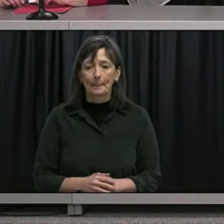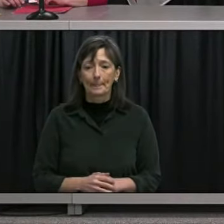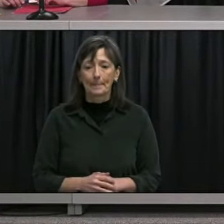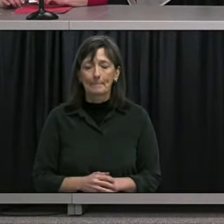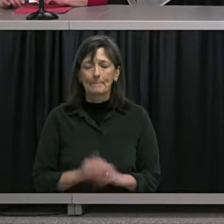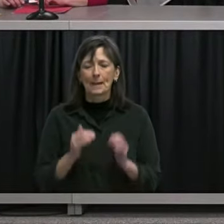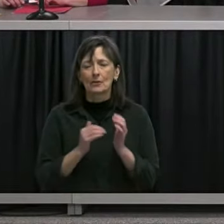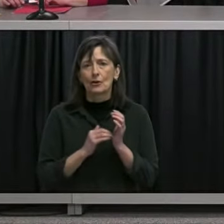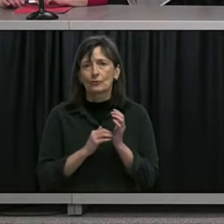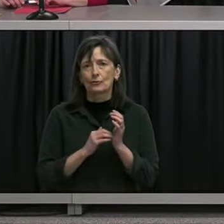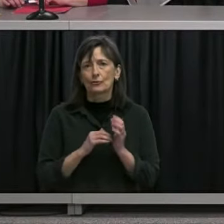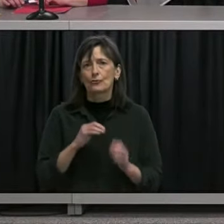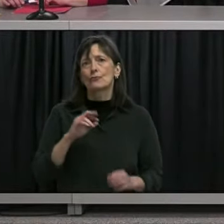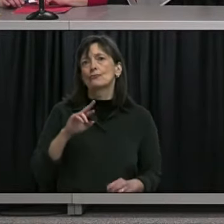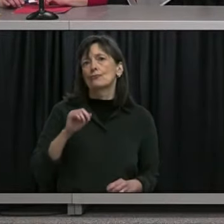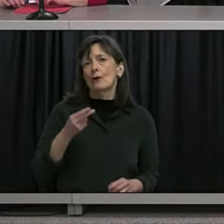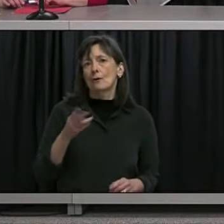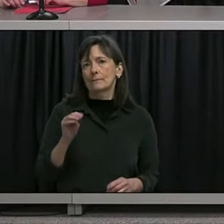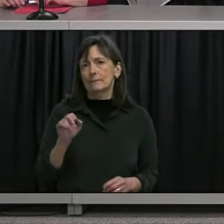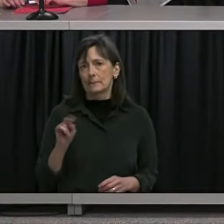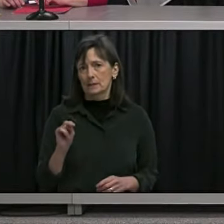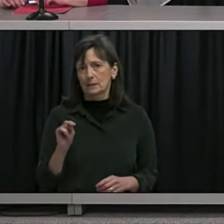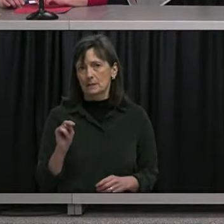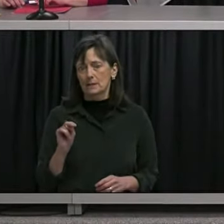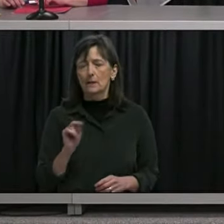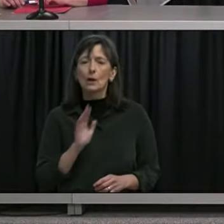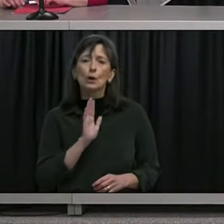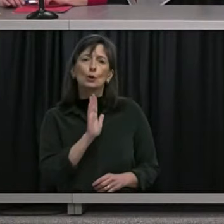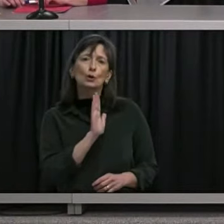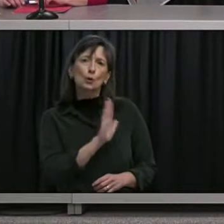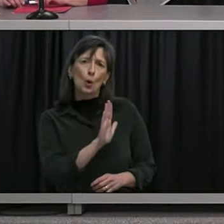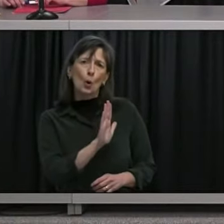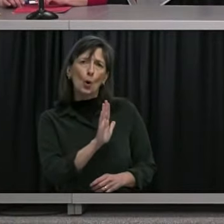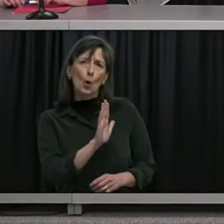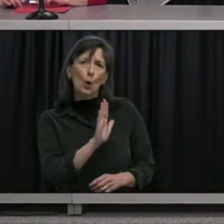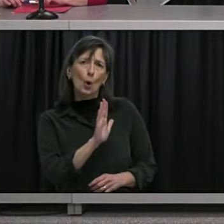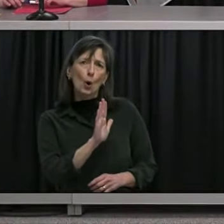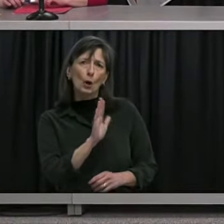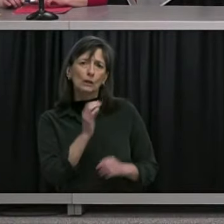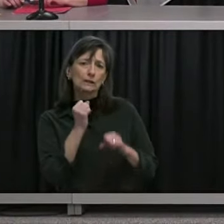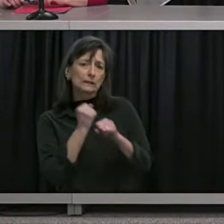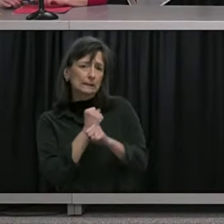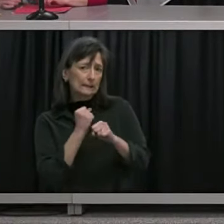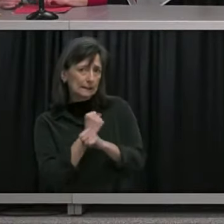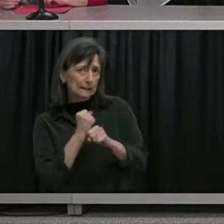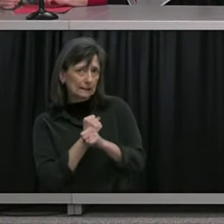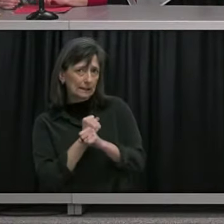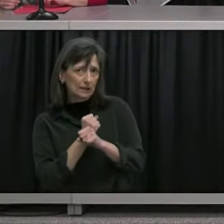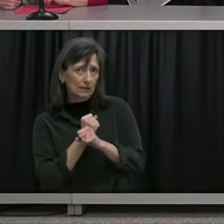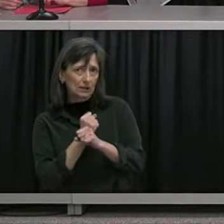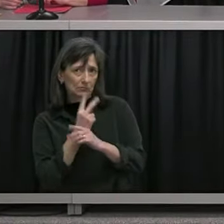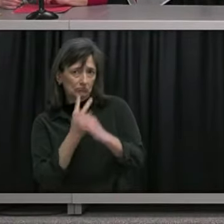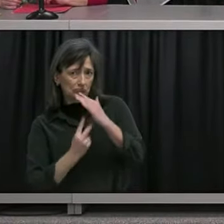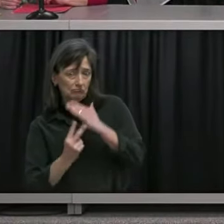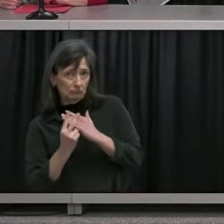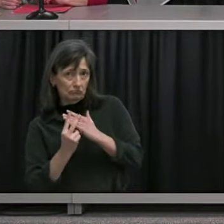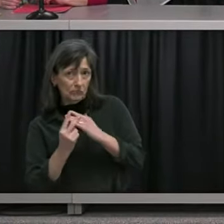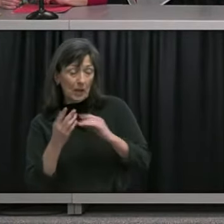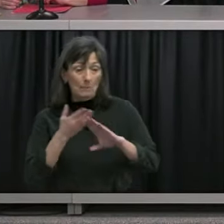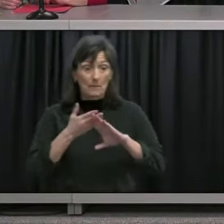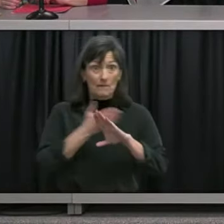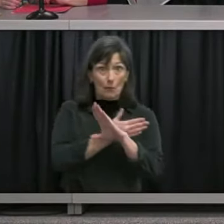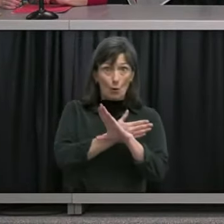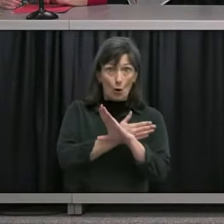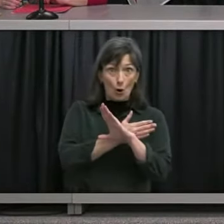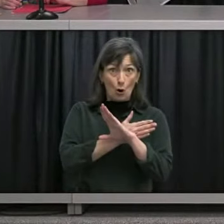Dr. Raman I'm wondering if you could talk about what modeling you did in advance of the election and whether or not any of it lines